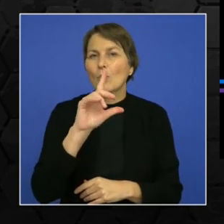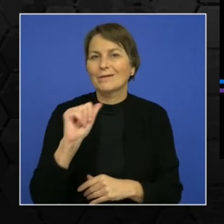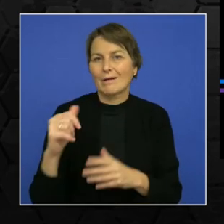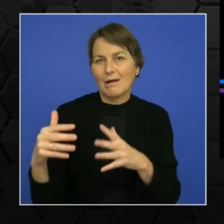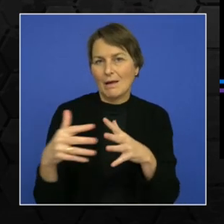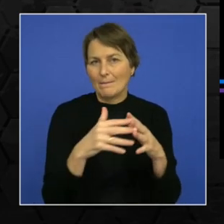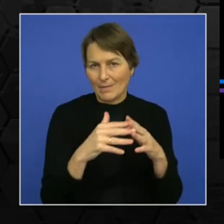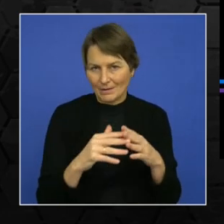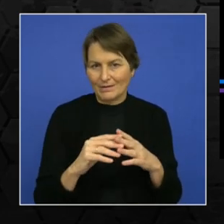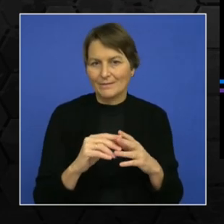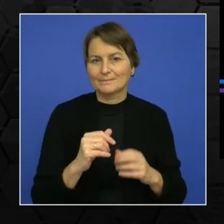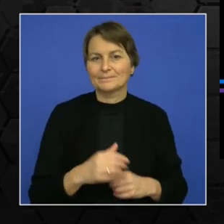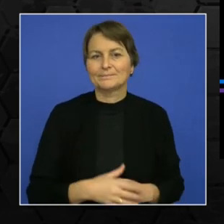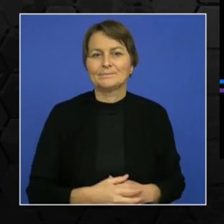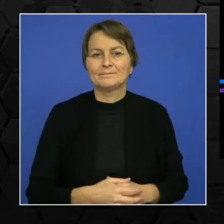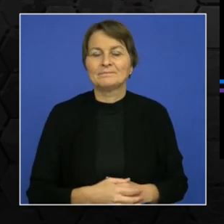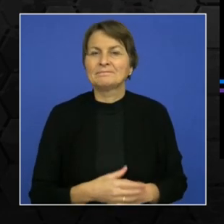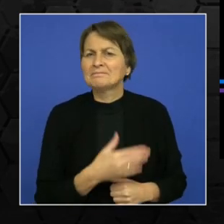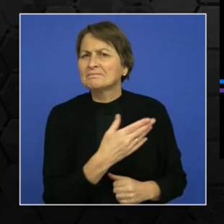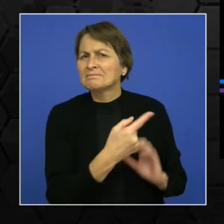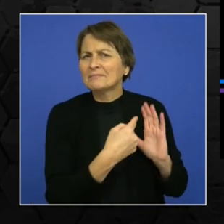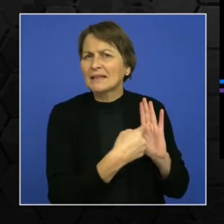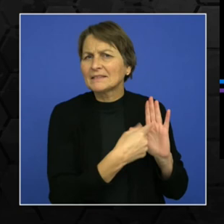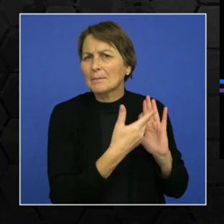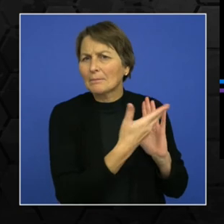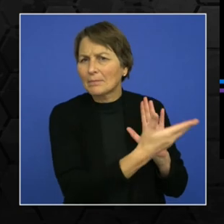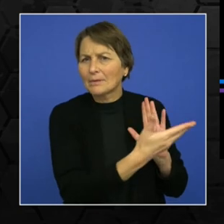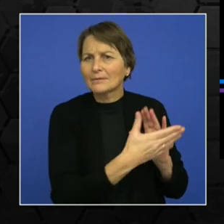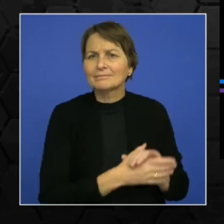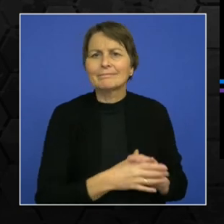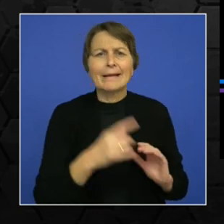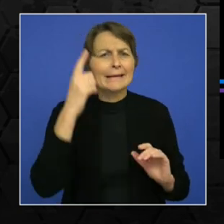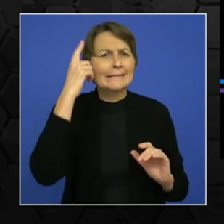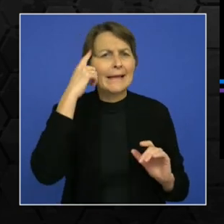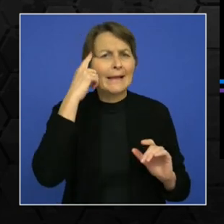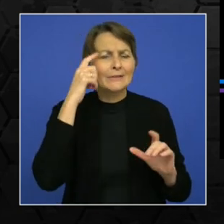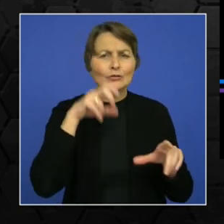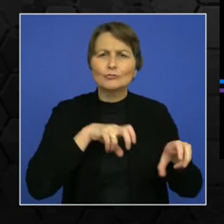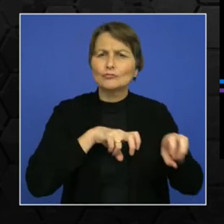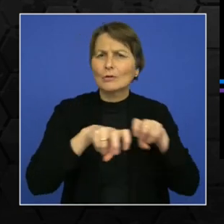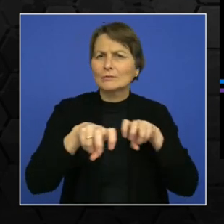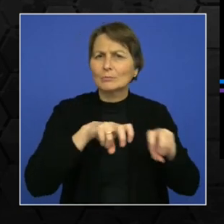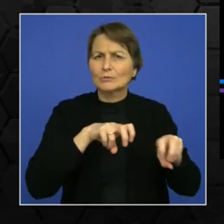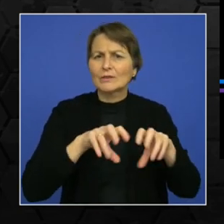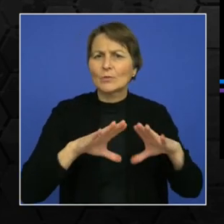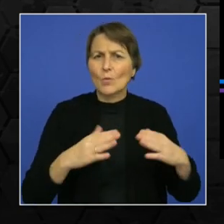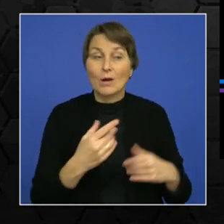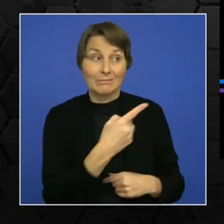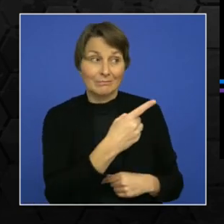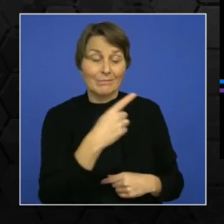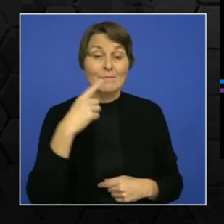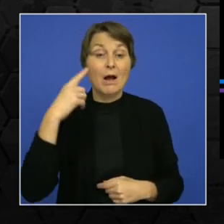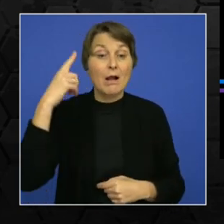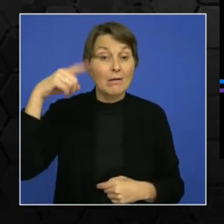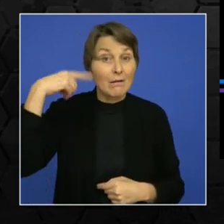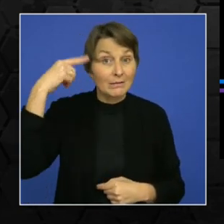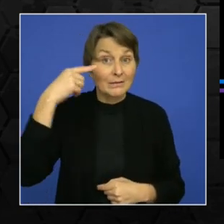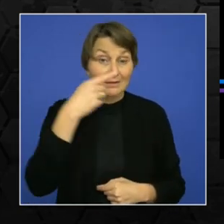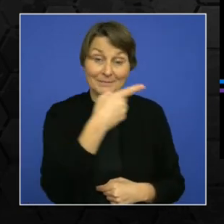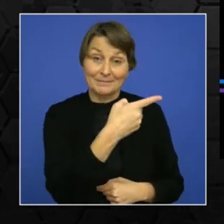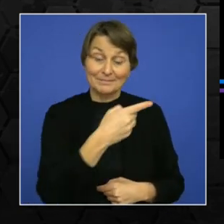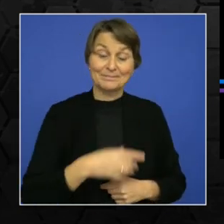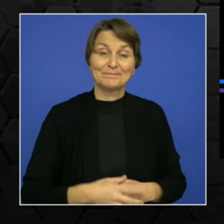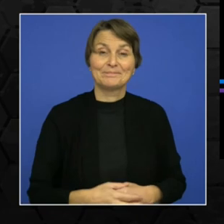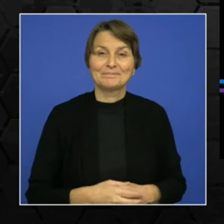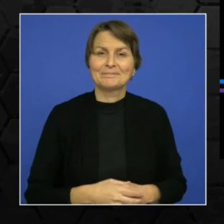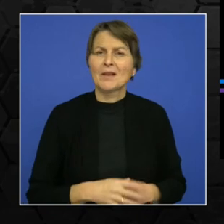Let's just take a look at the examples of intelligent transportation, multimodal examples like in developed countries. have London, UK. So London has